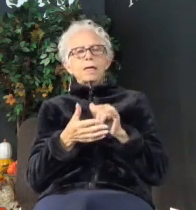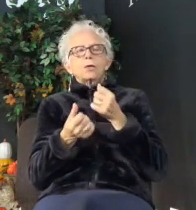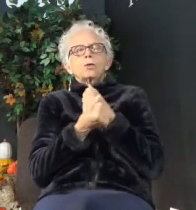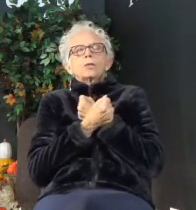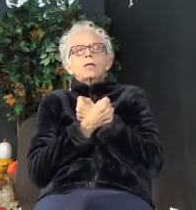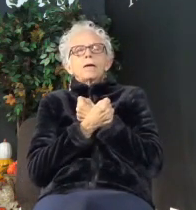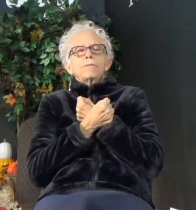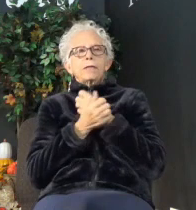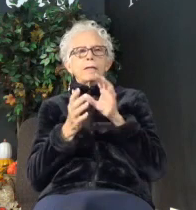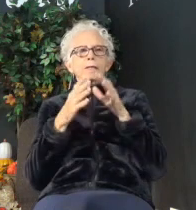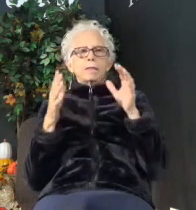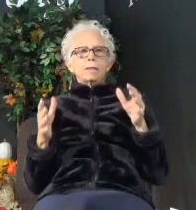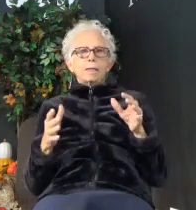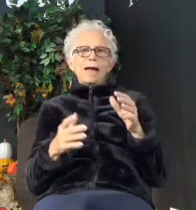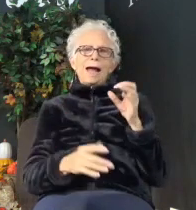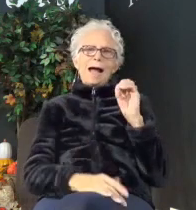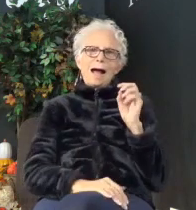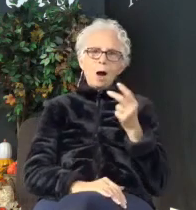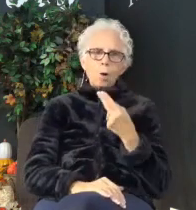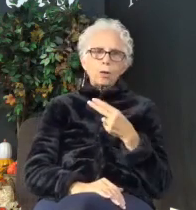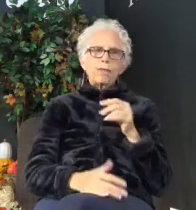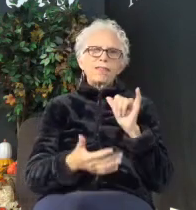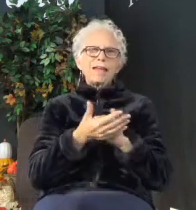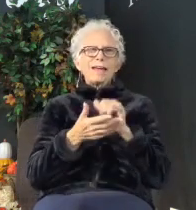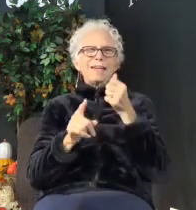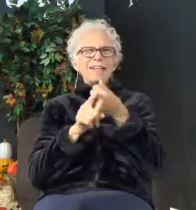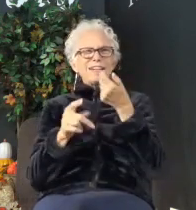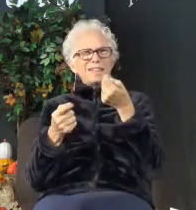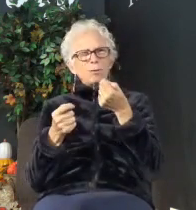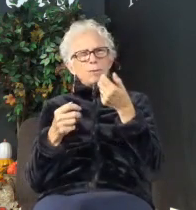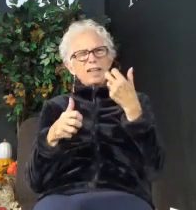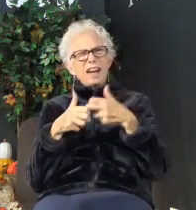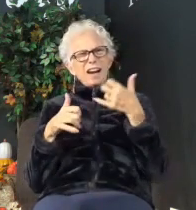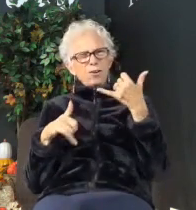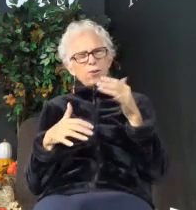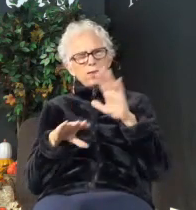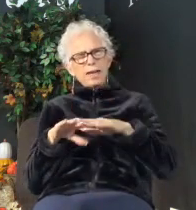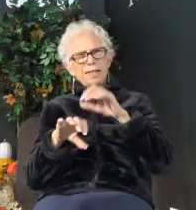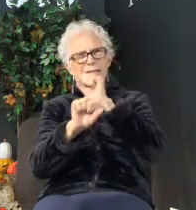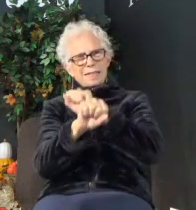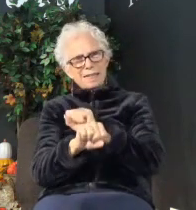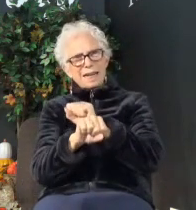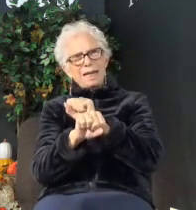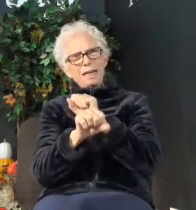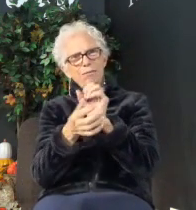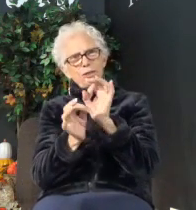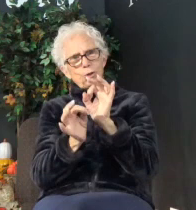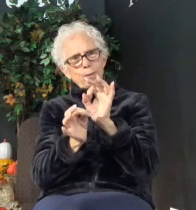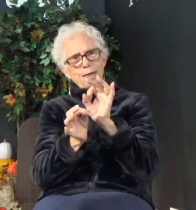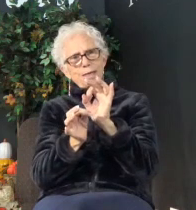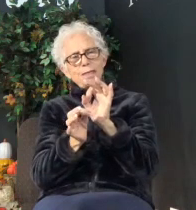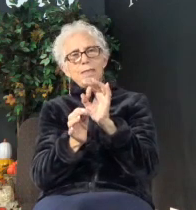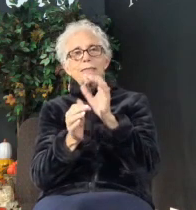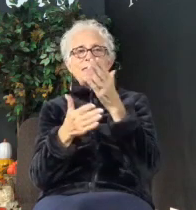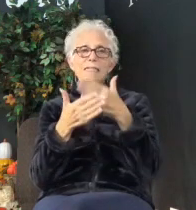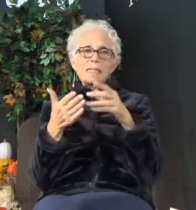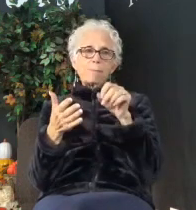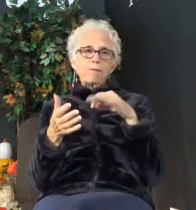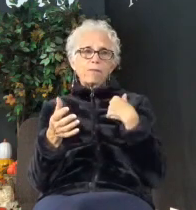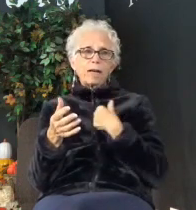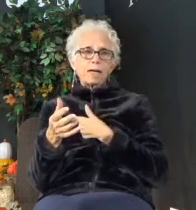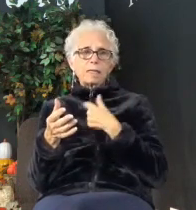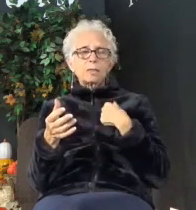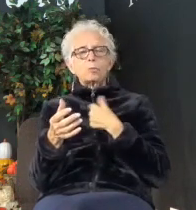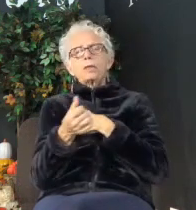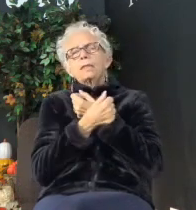Ow, right? Did that hit a little bit harder than the slave interpretation? See, some of us, we love